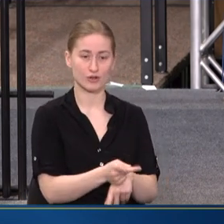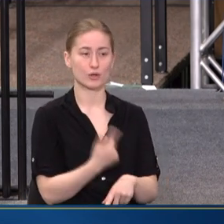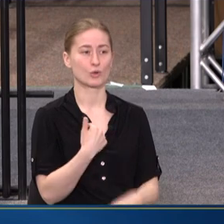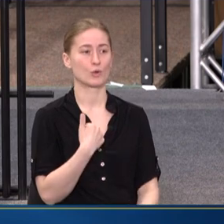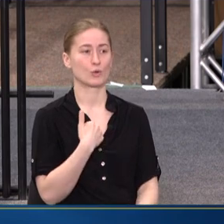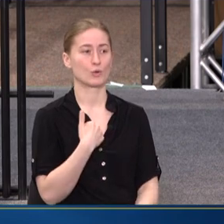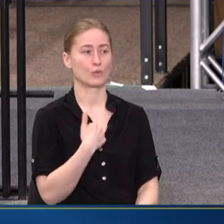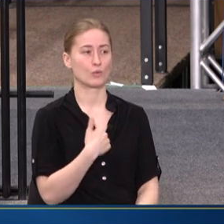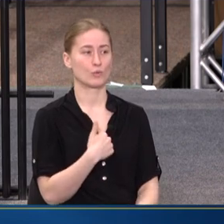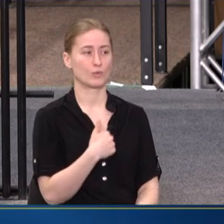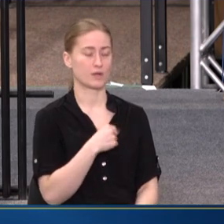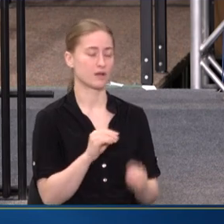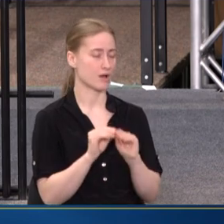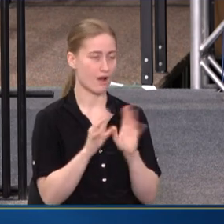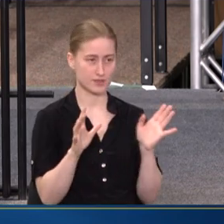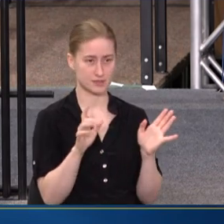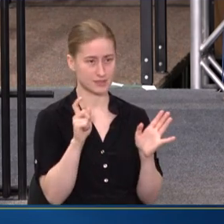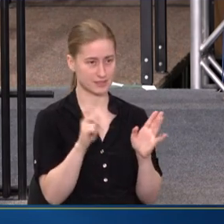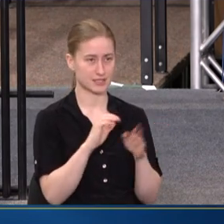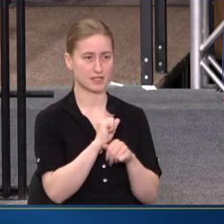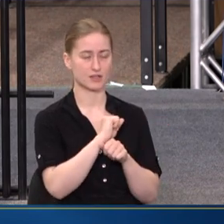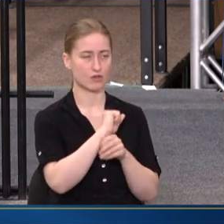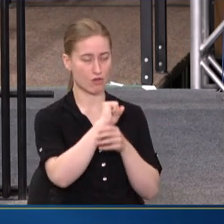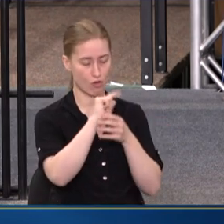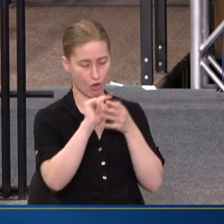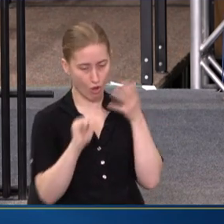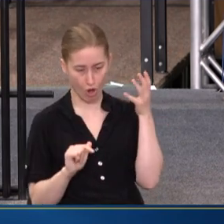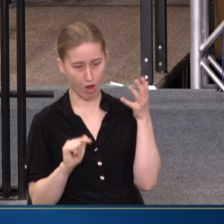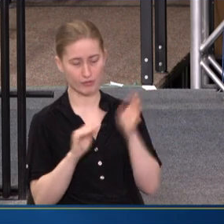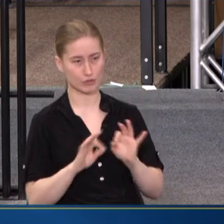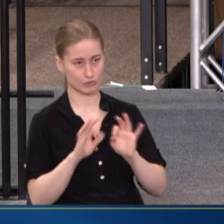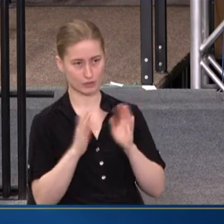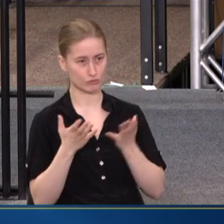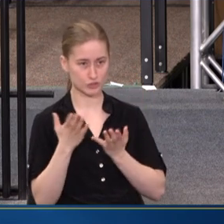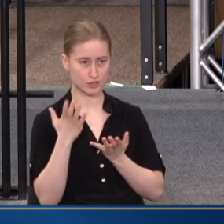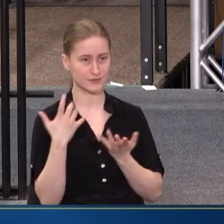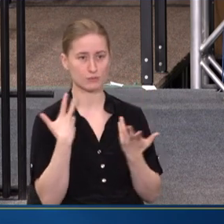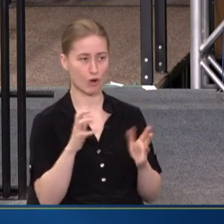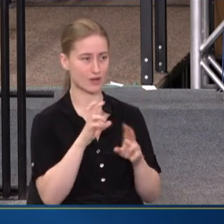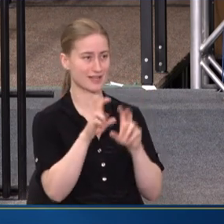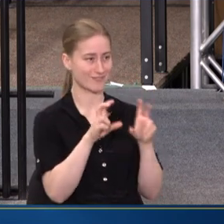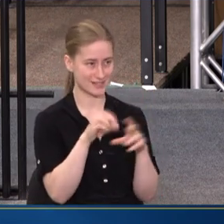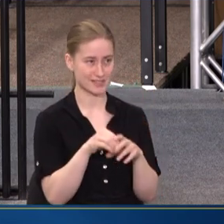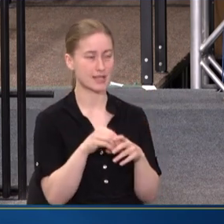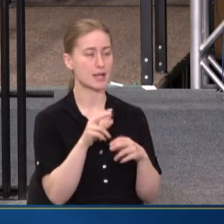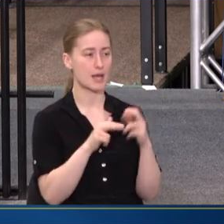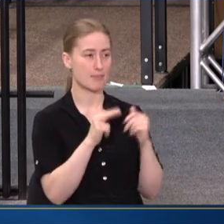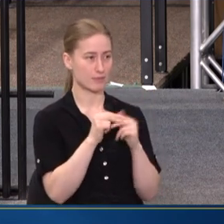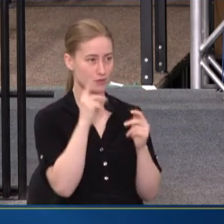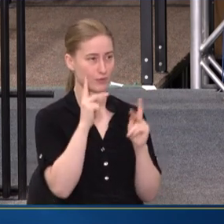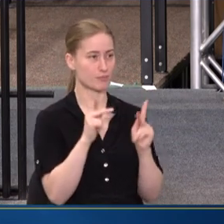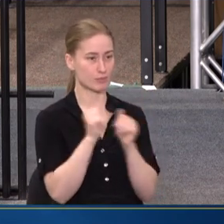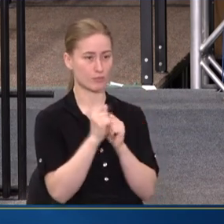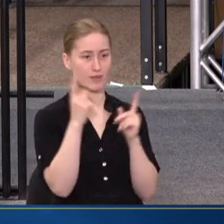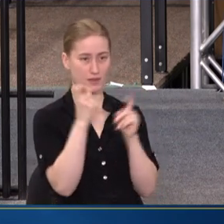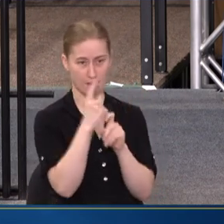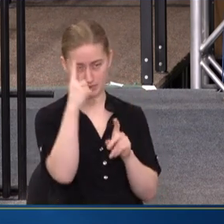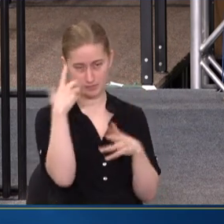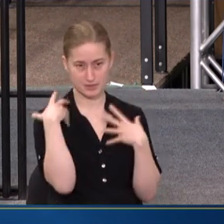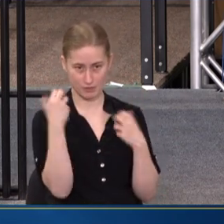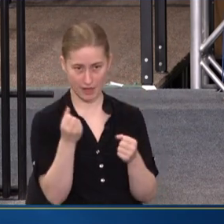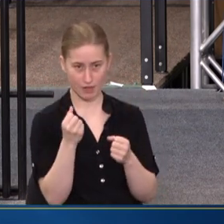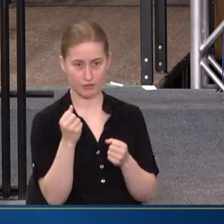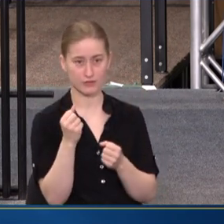WE, YOU KNOW, WE OBVIOUSLY NEED ALL THE CRITICAL SERVICES THAT WE ARE INVESTING IN AND BUILDING FOR PEOPLE WITH COMPLEX MENTAL HEALTH CONDITIONS,